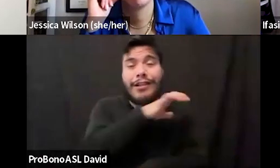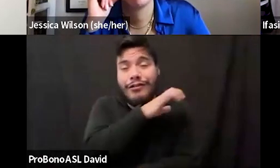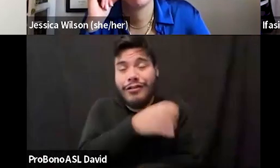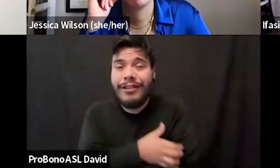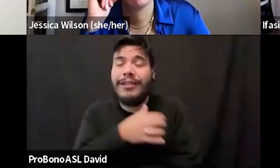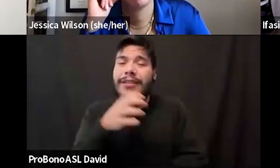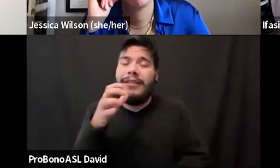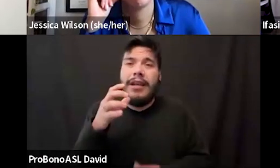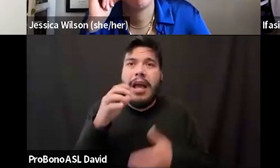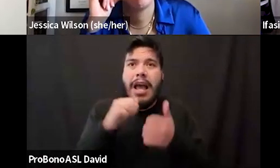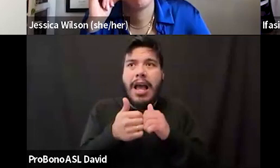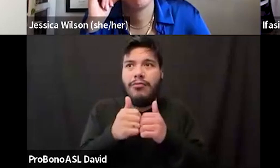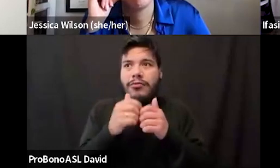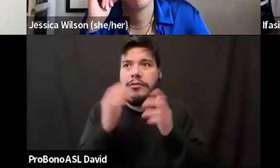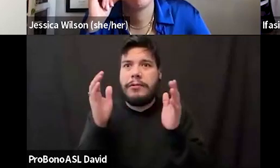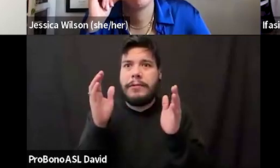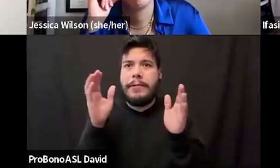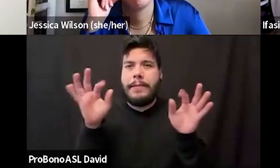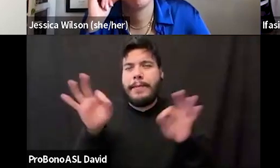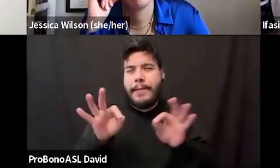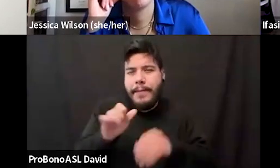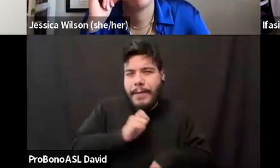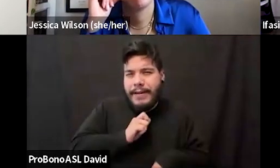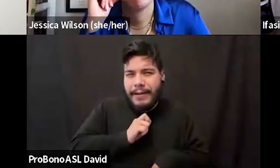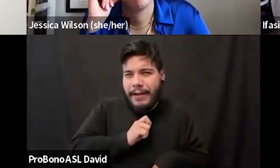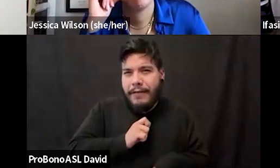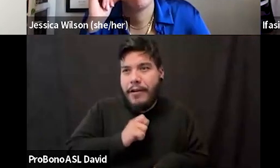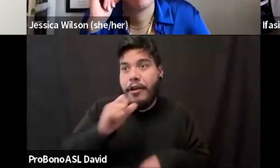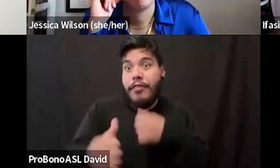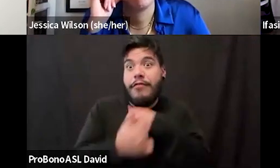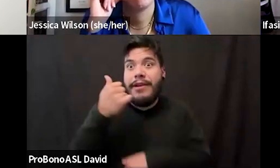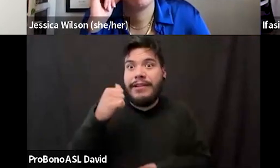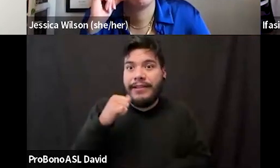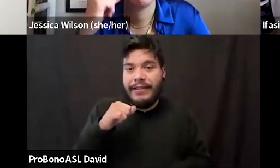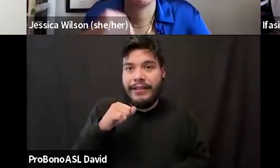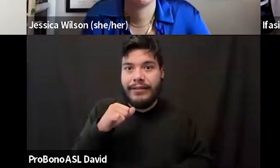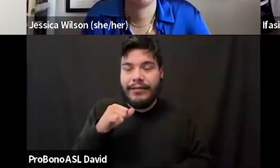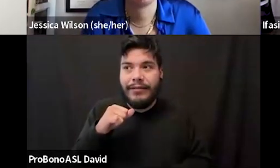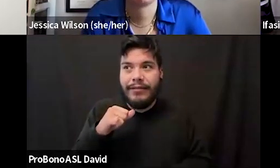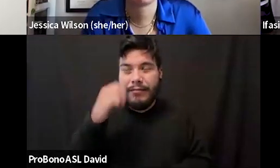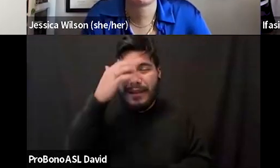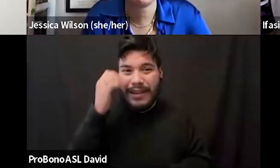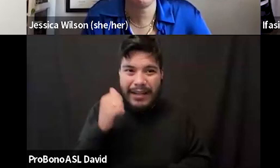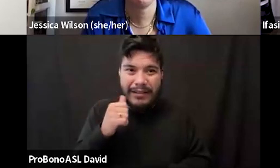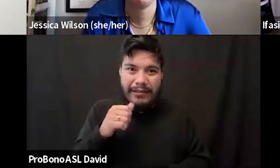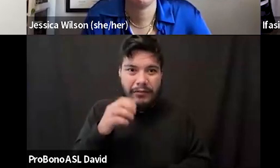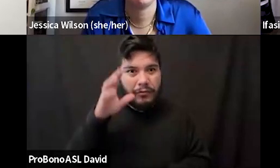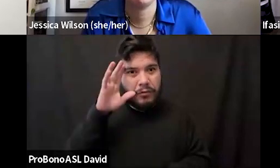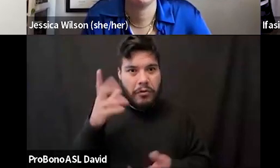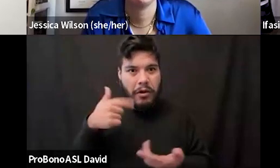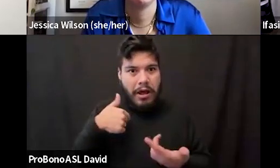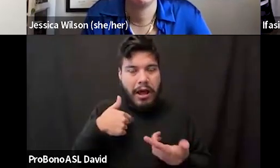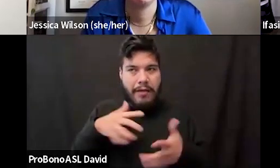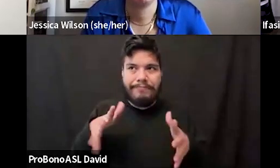myself small at work and non-threatening to counteract the physical large presence of me